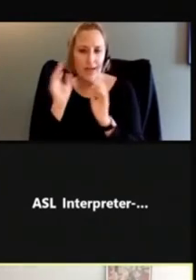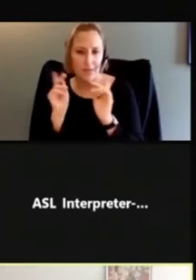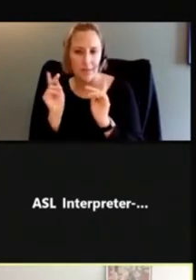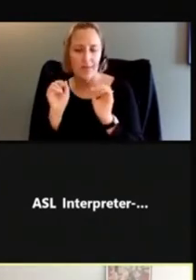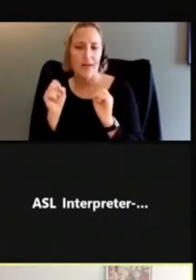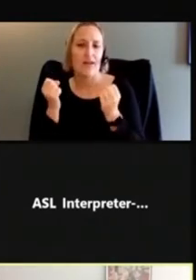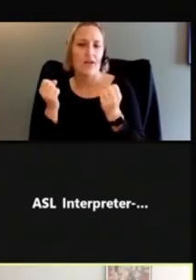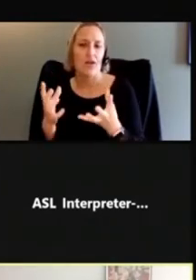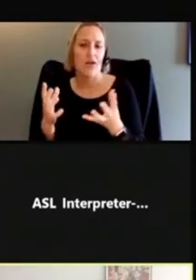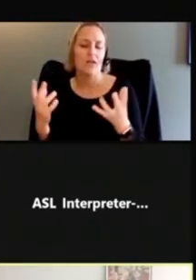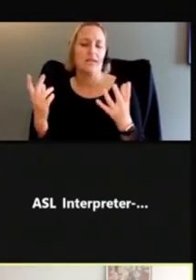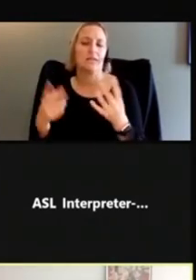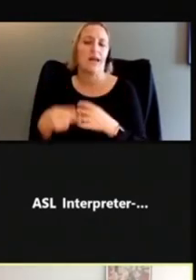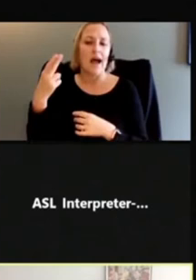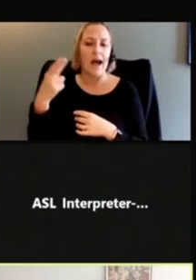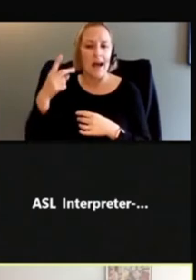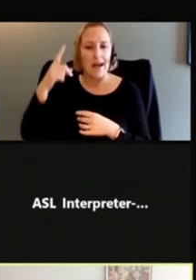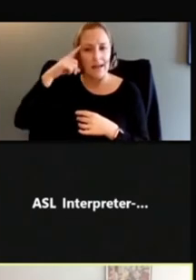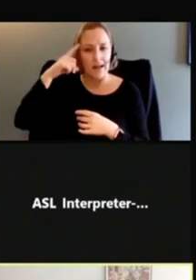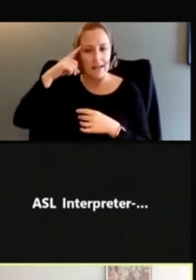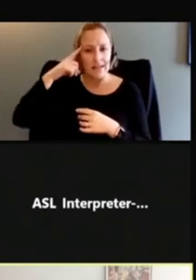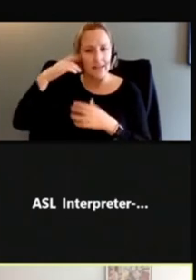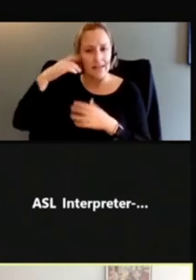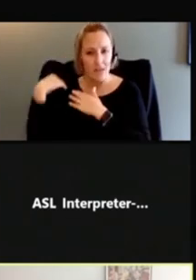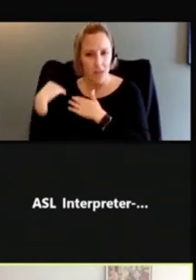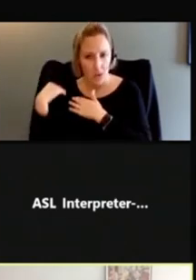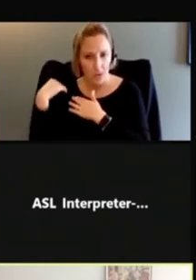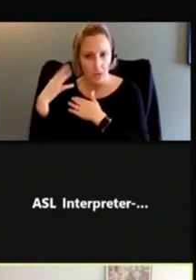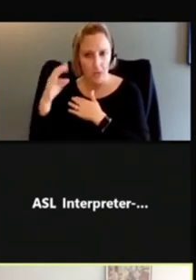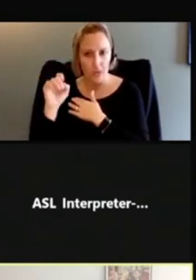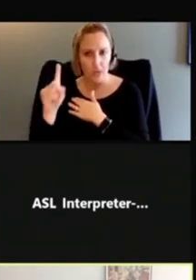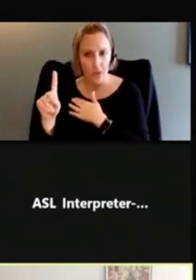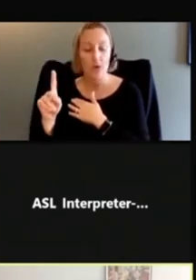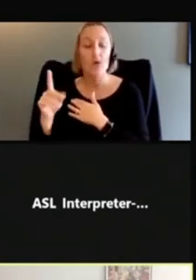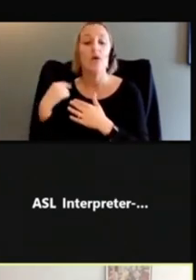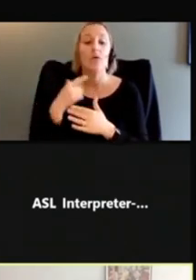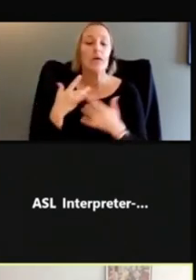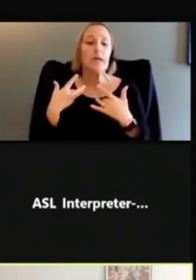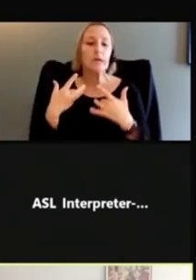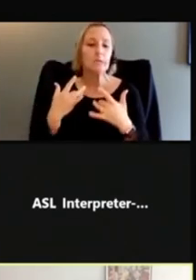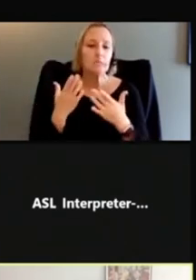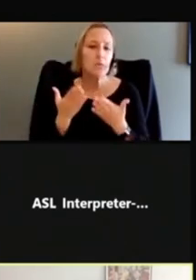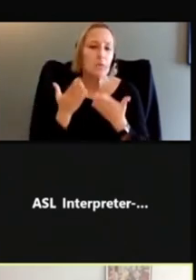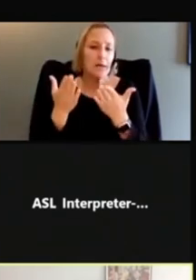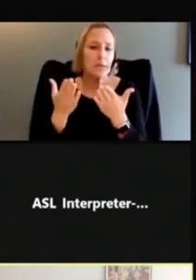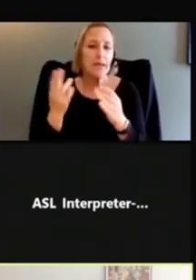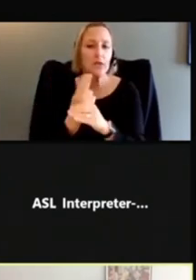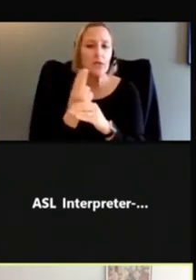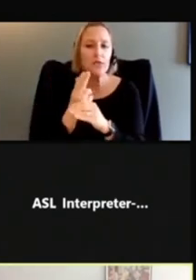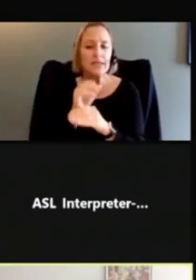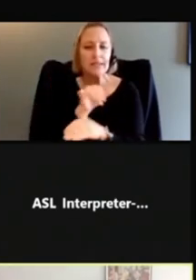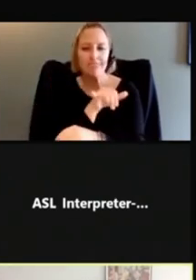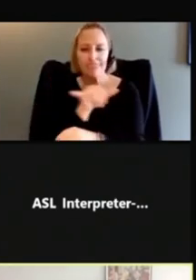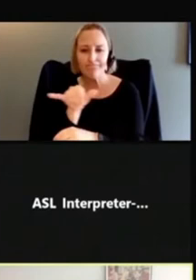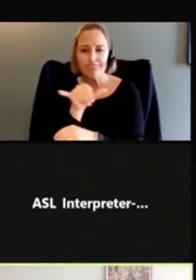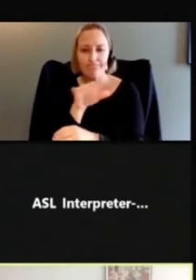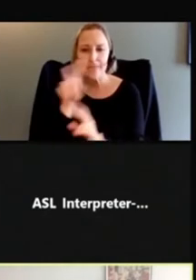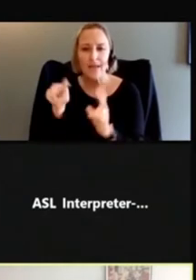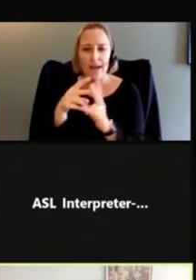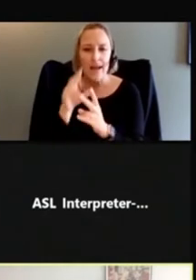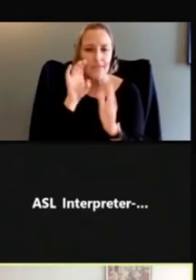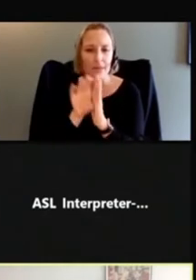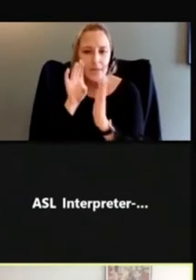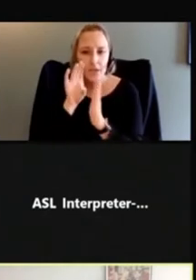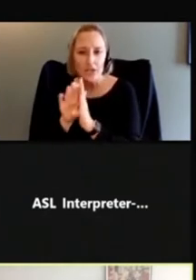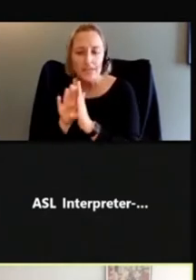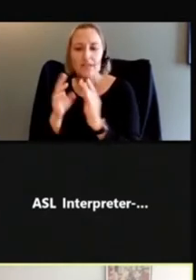cognitive load. So typically, we would recommend using a consistent style of images and using the same character throughout